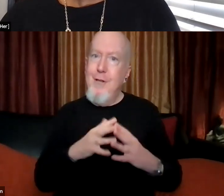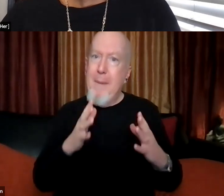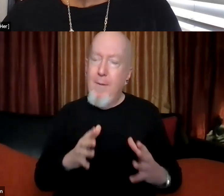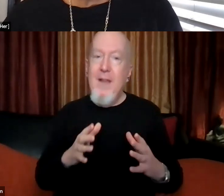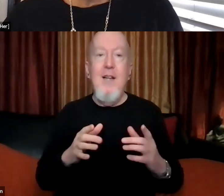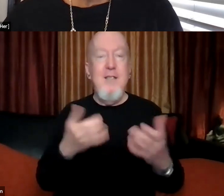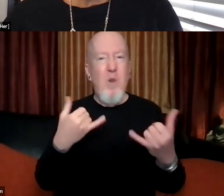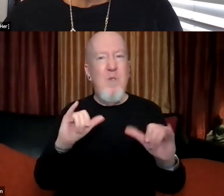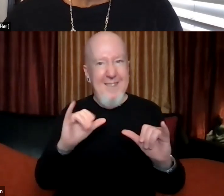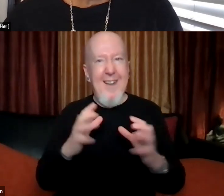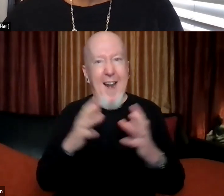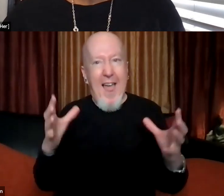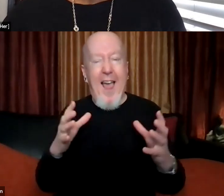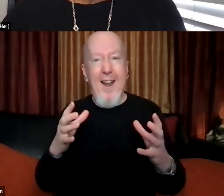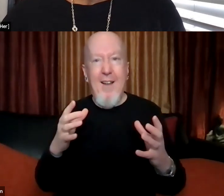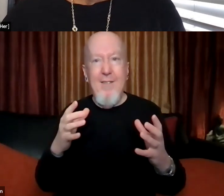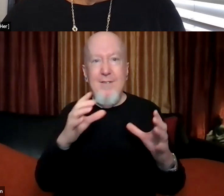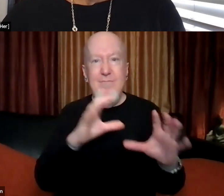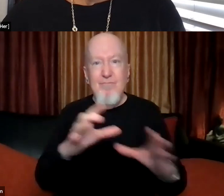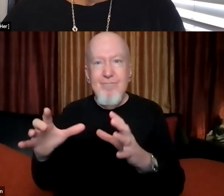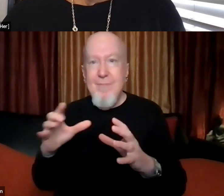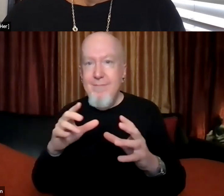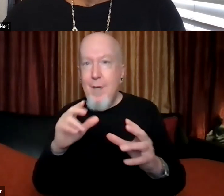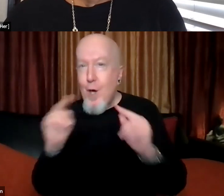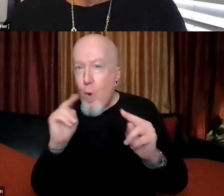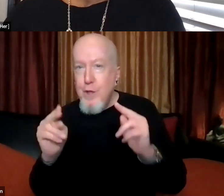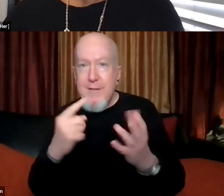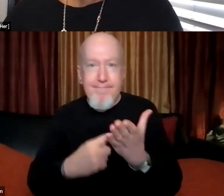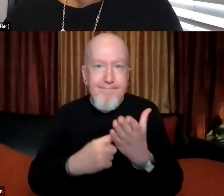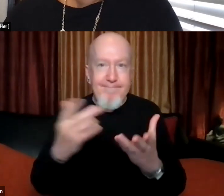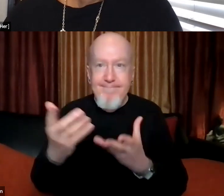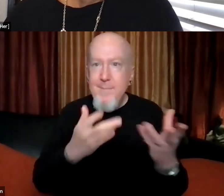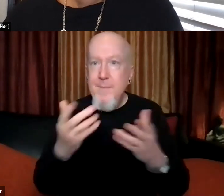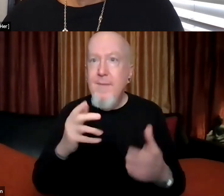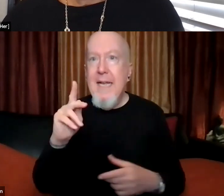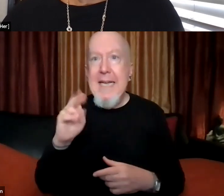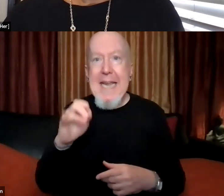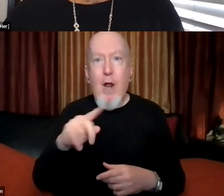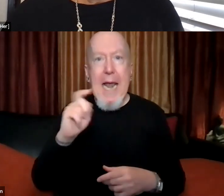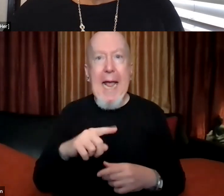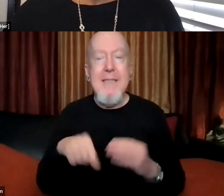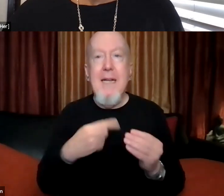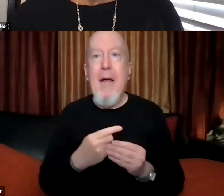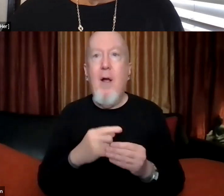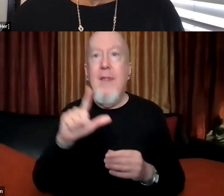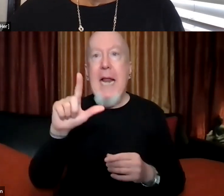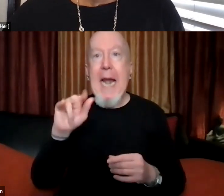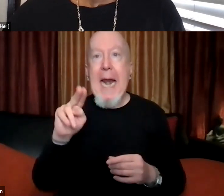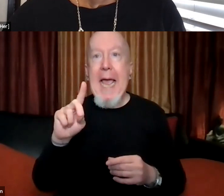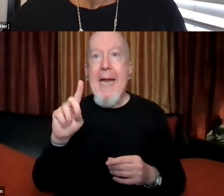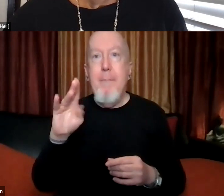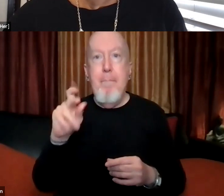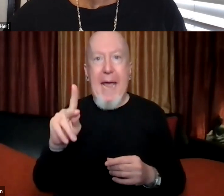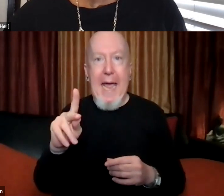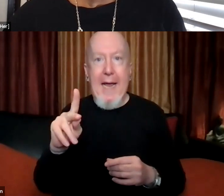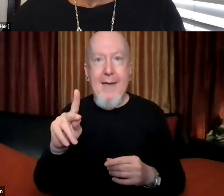kinds of conversations, right? Uh, so Karen is asking about the land-backed movement and seeking